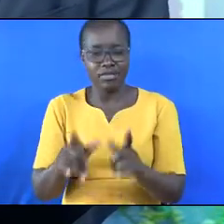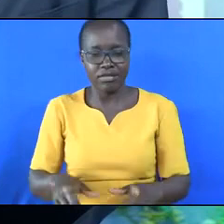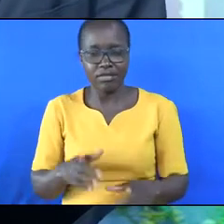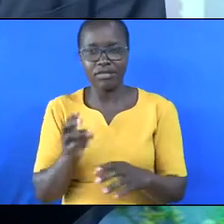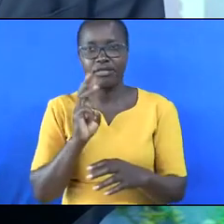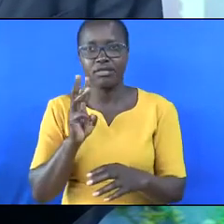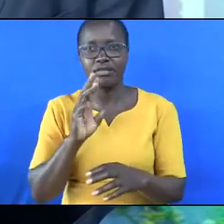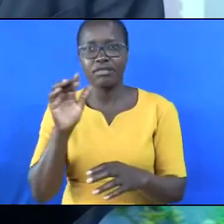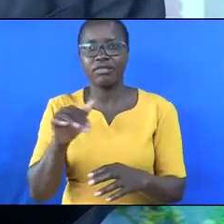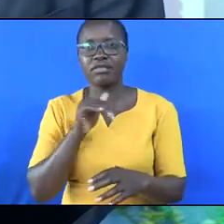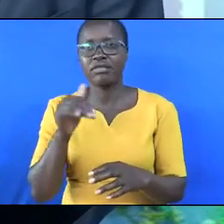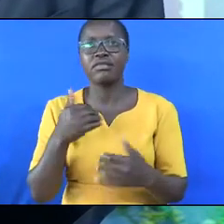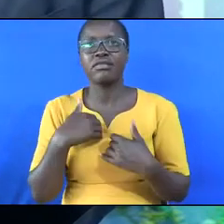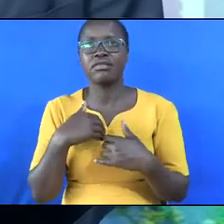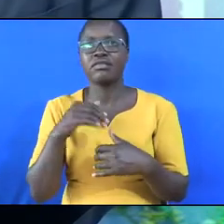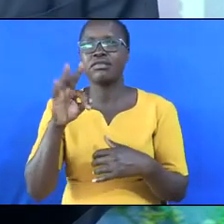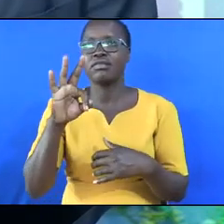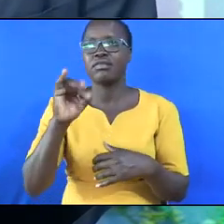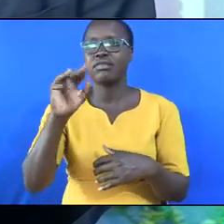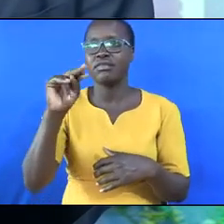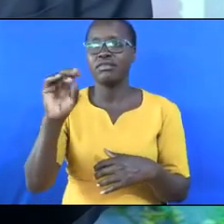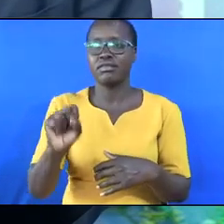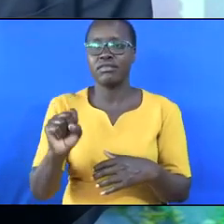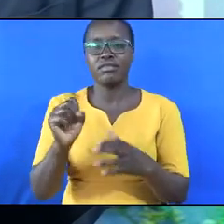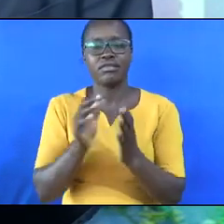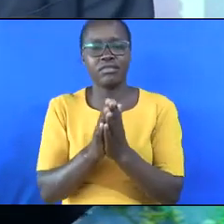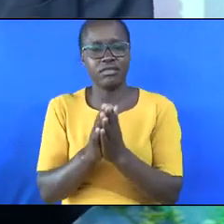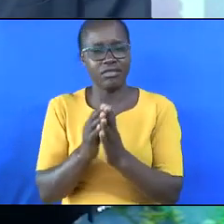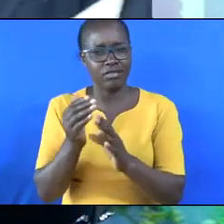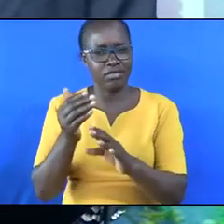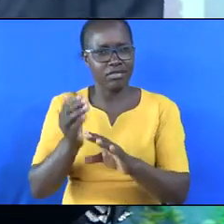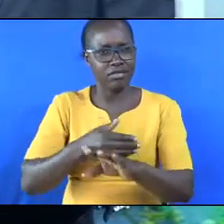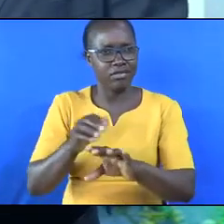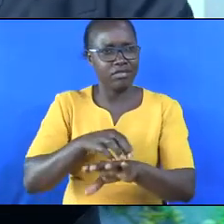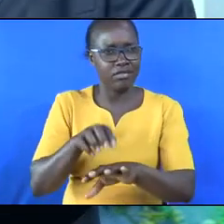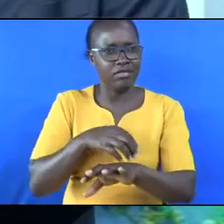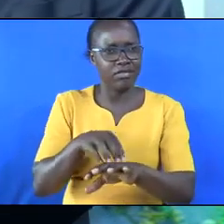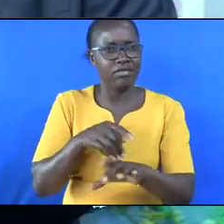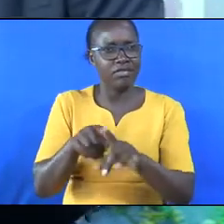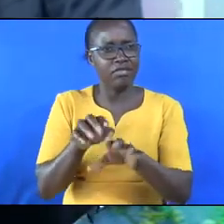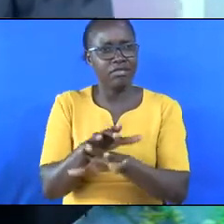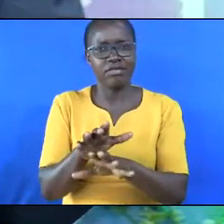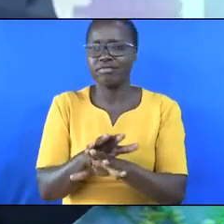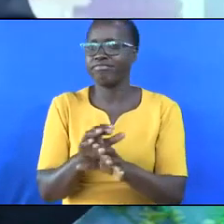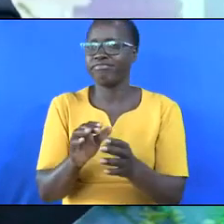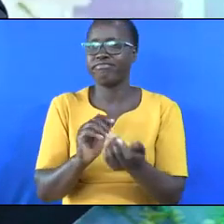water that does not have fins and scales is to be regarded as unclean by you.